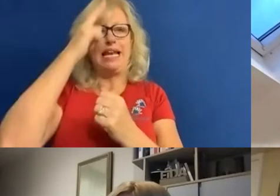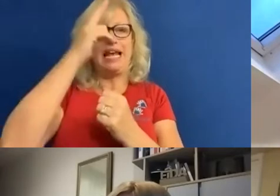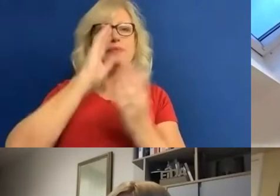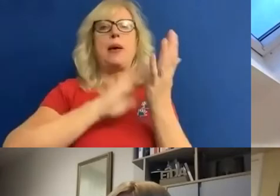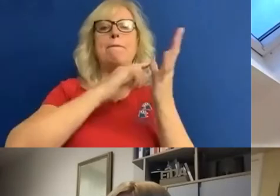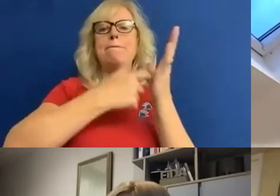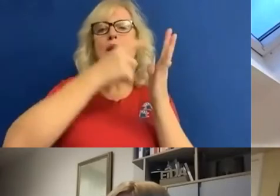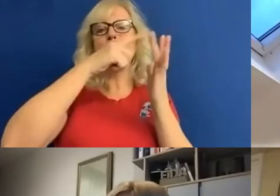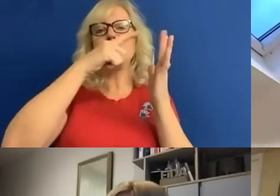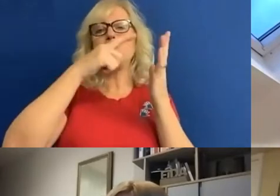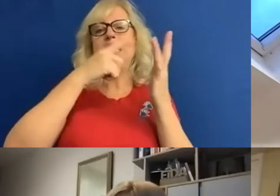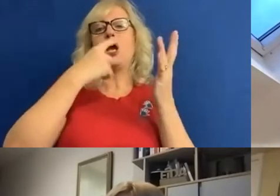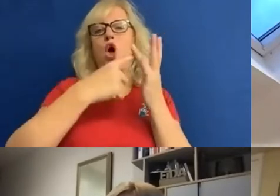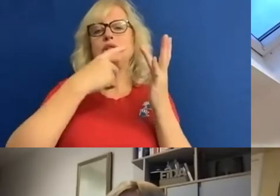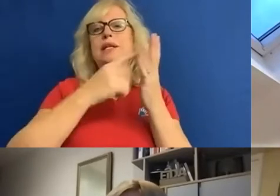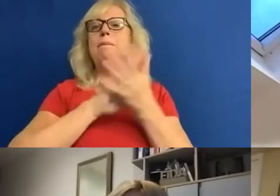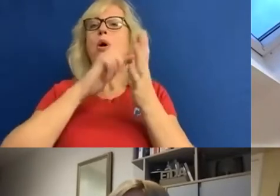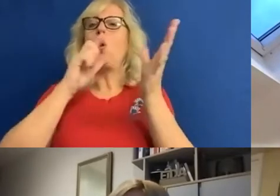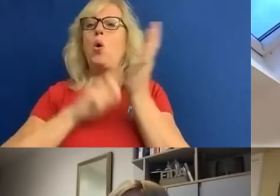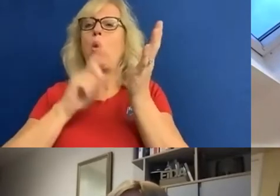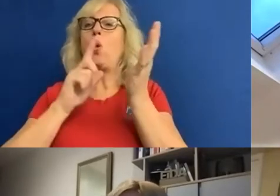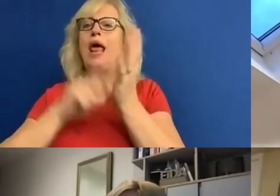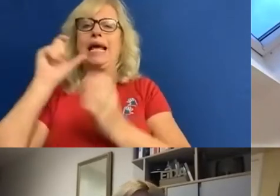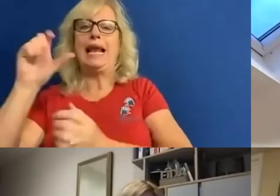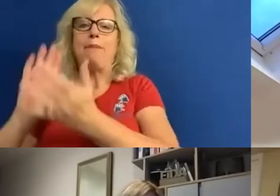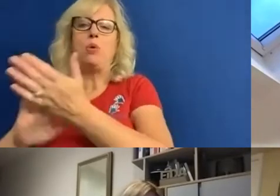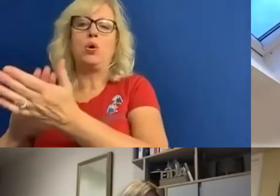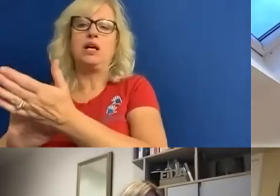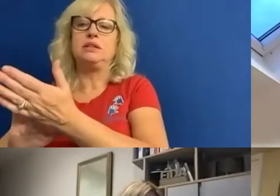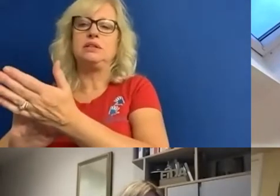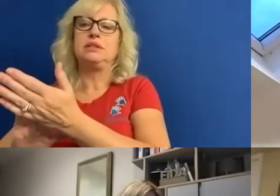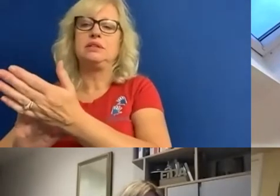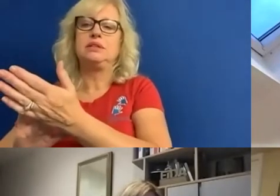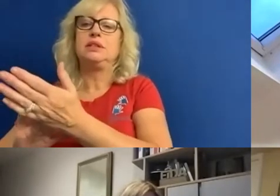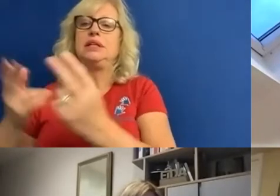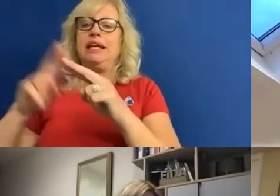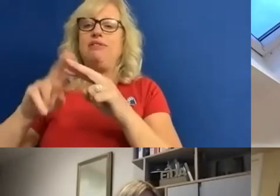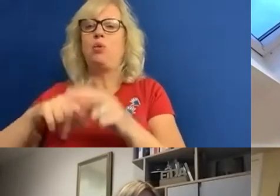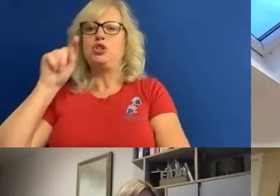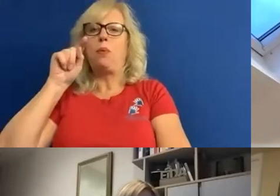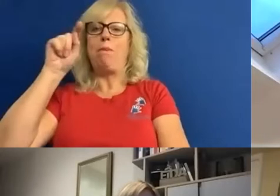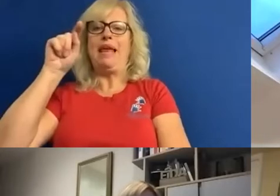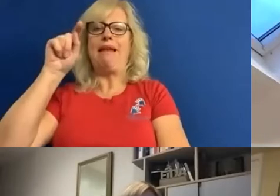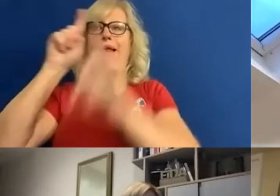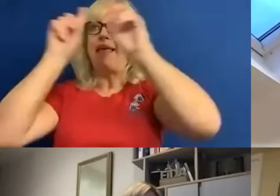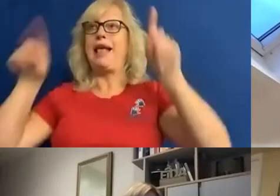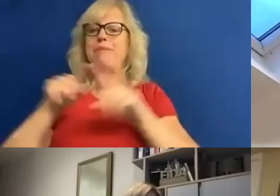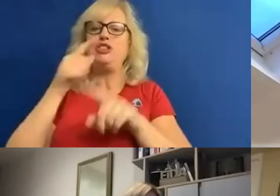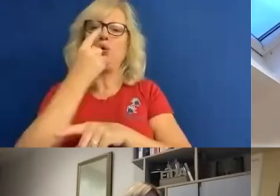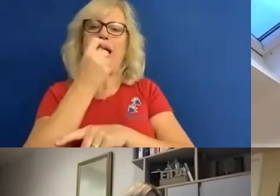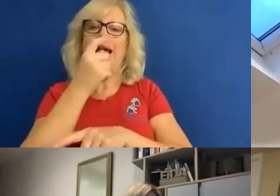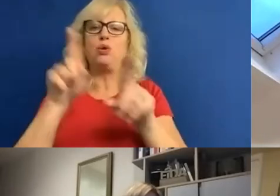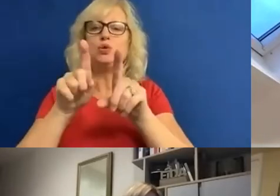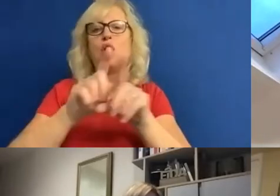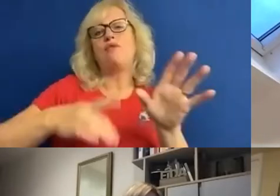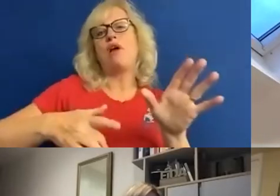Oxenhall and Claire Morgan, if you would like to pin their image to your screen. And finally, for a live transcription of